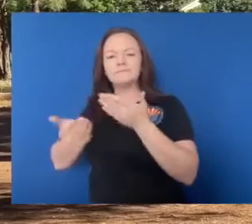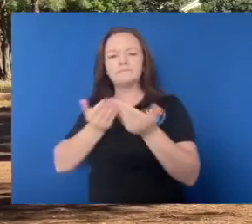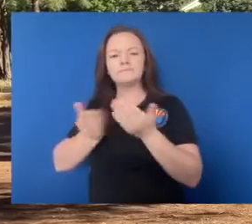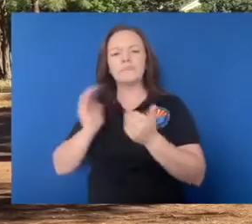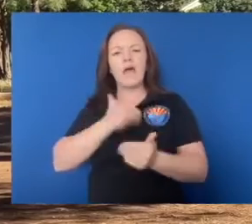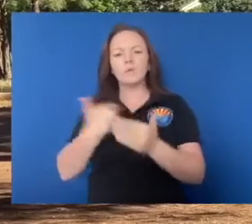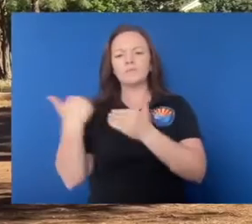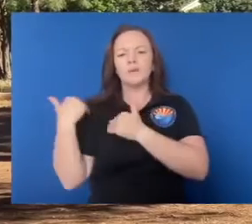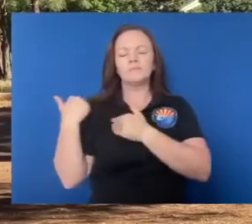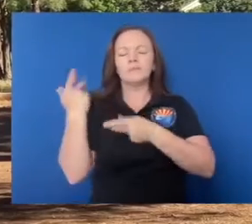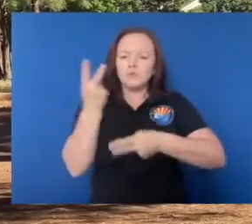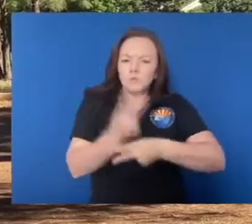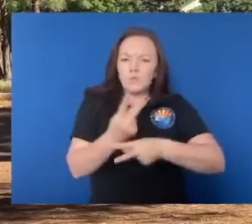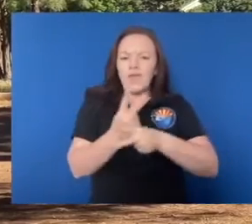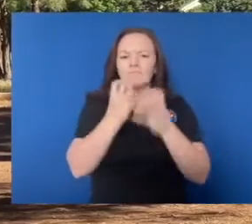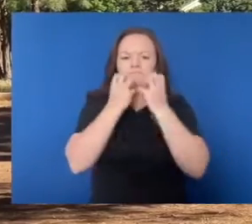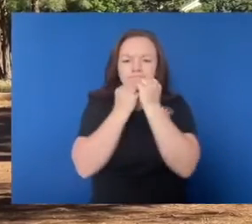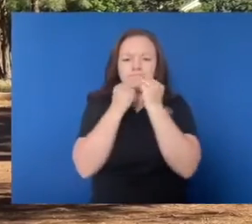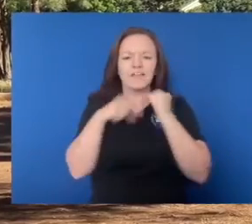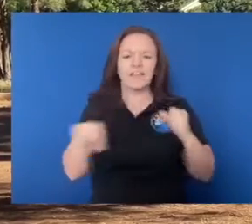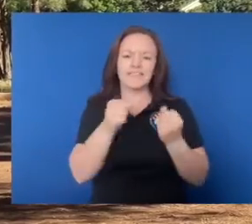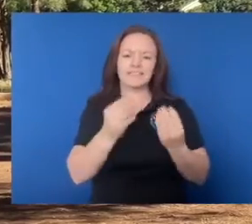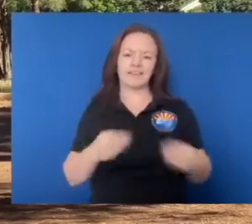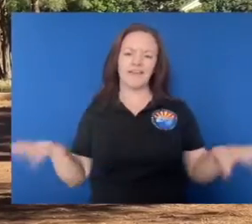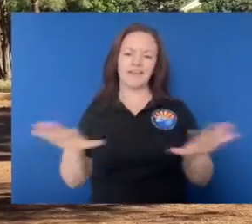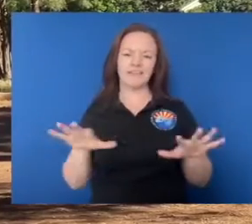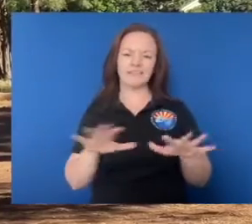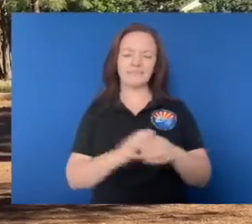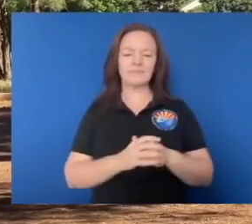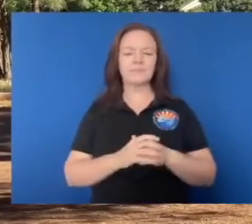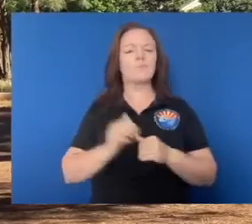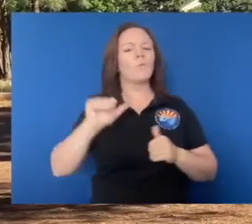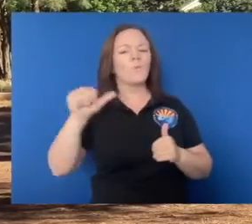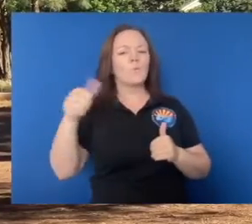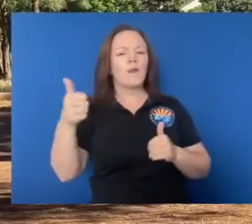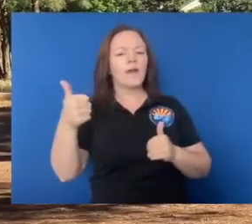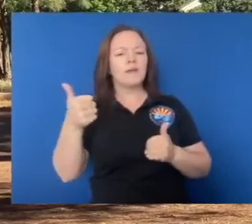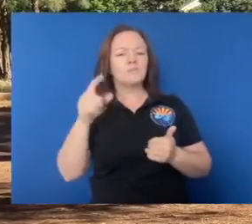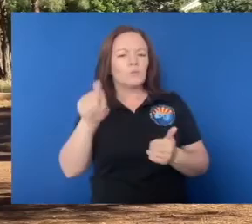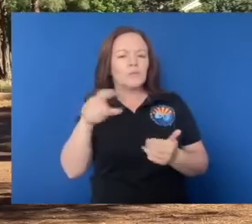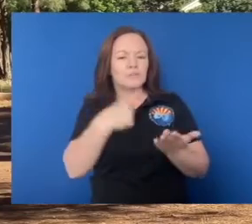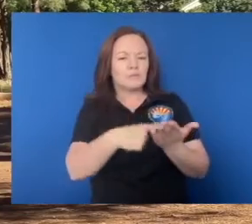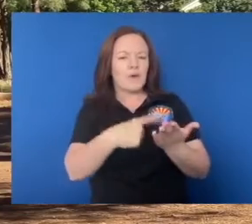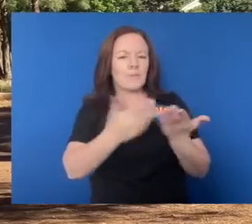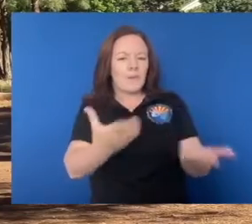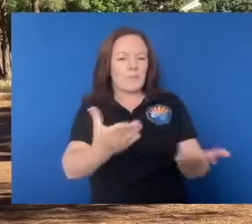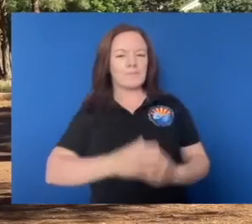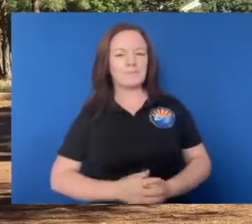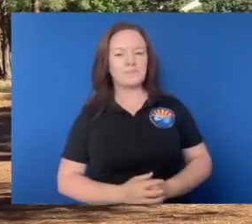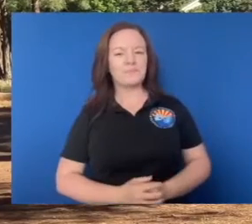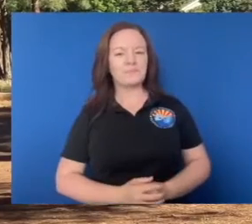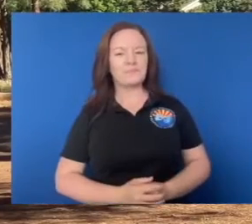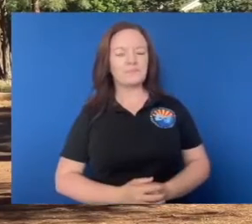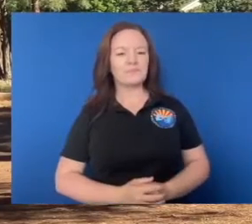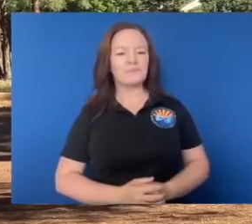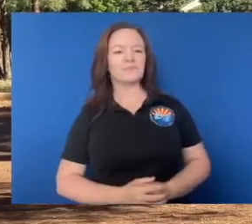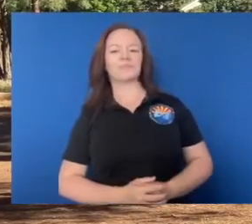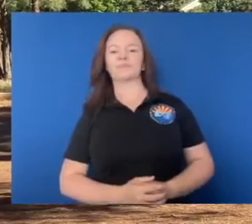responsibility to take care of this land. Absolutely. What else have we, do we need to talk about today?